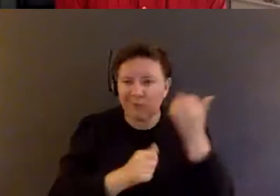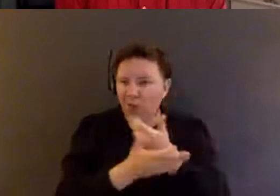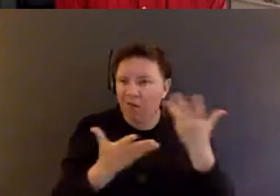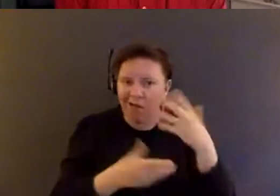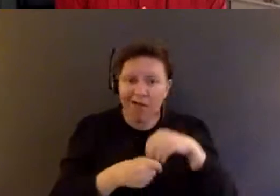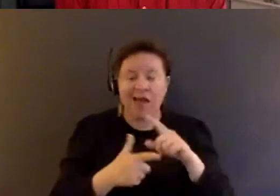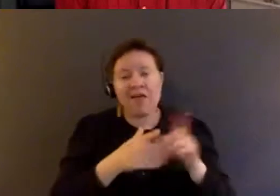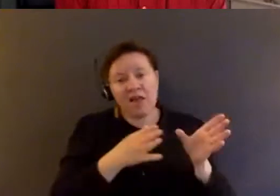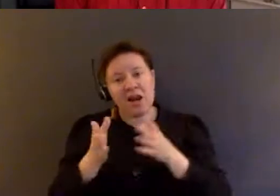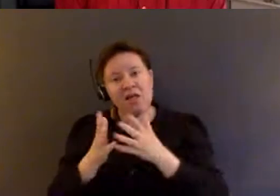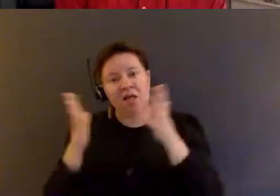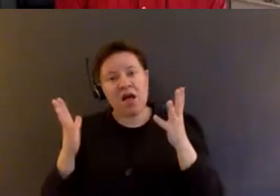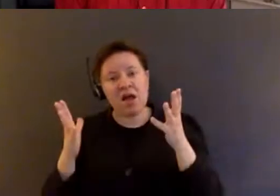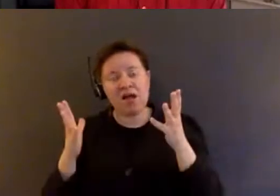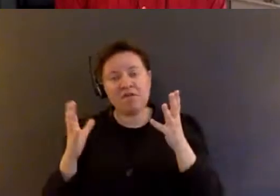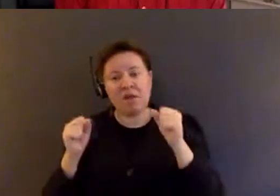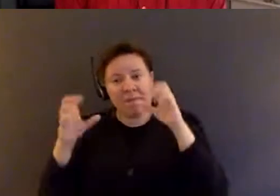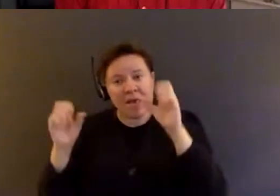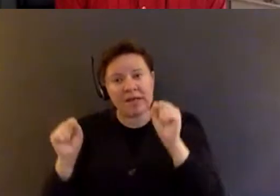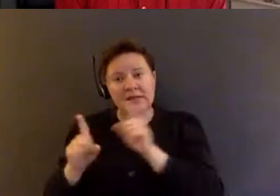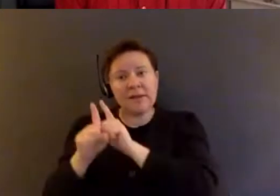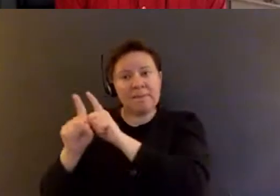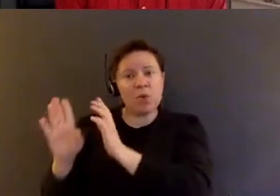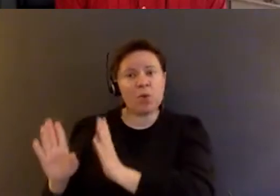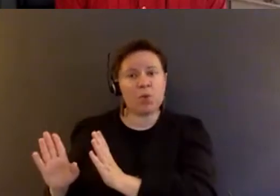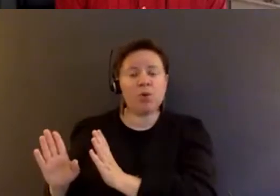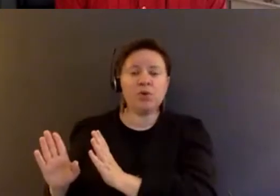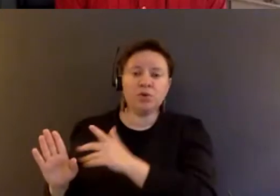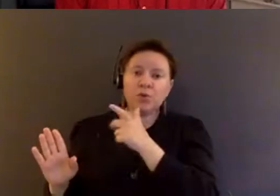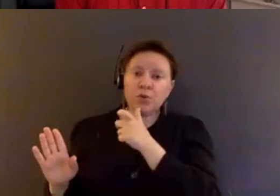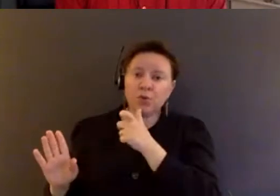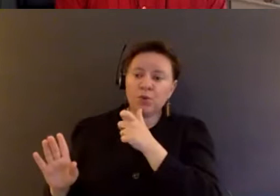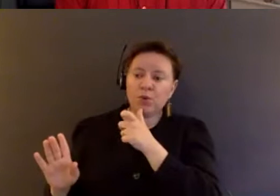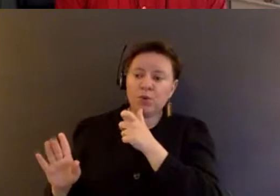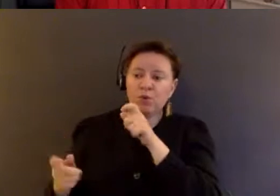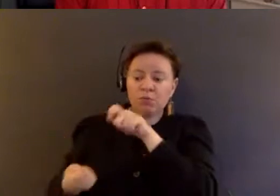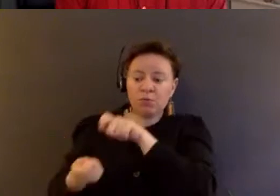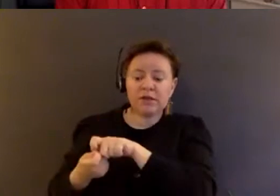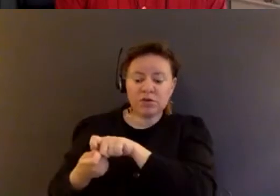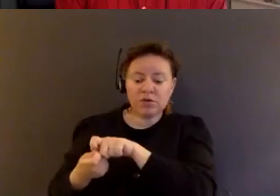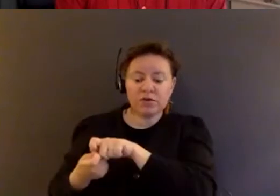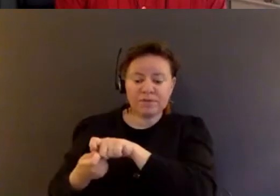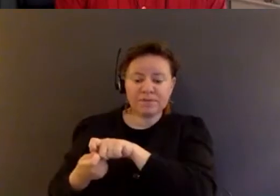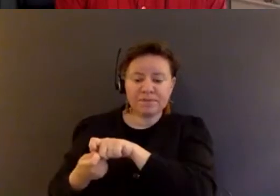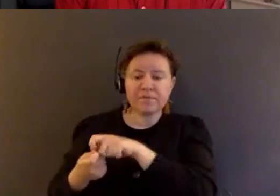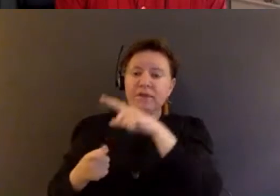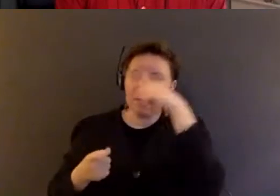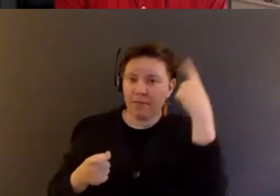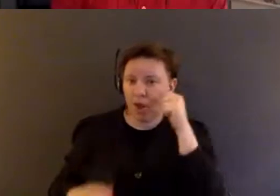had a lot of amazing when mentors, um, who particularly were, um, uh, black women,